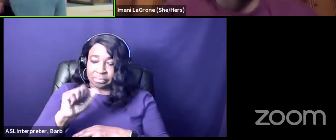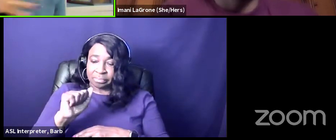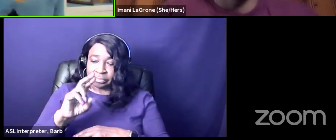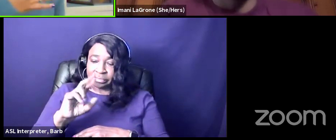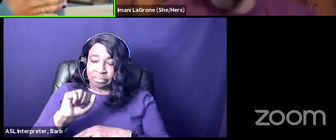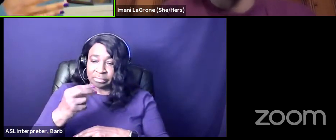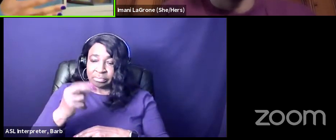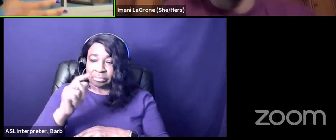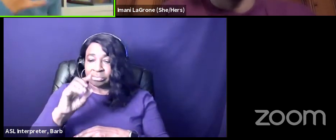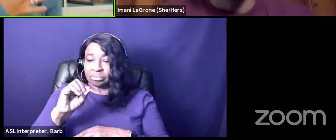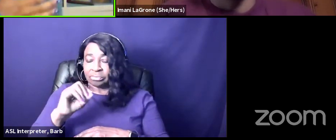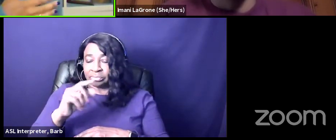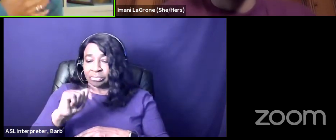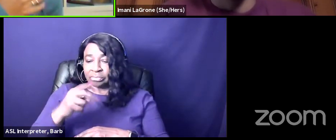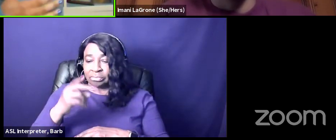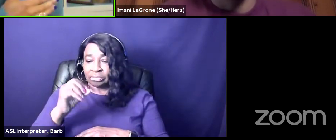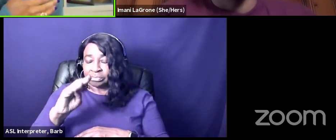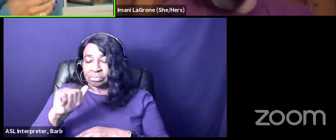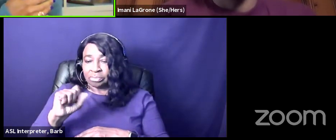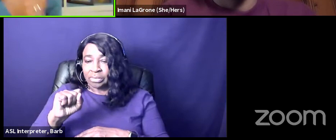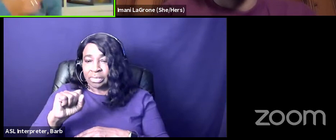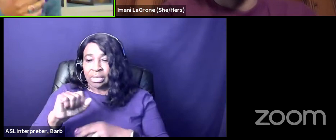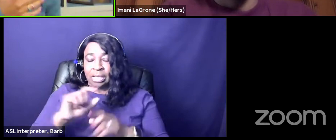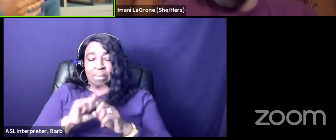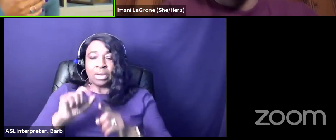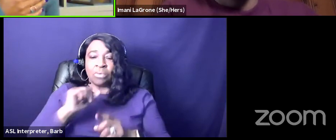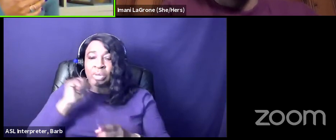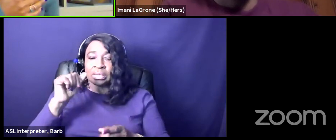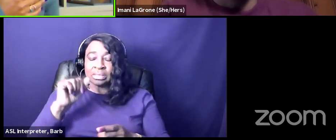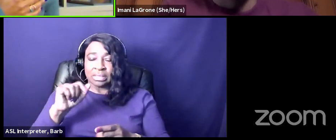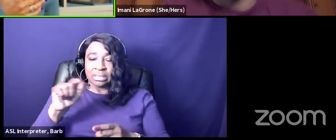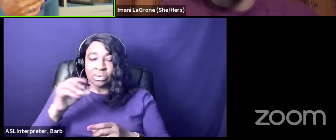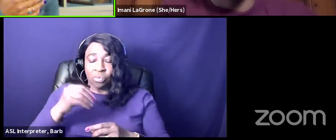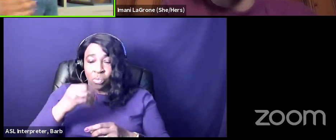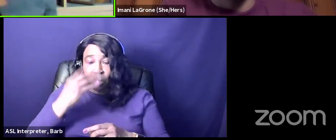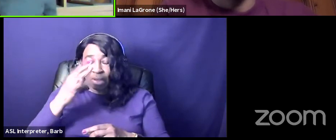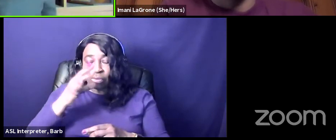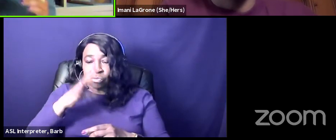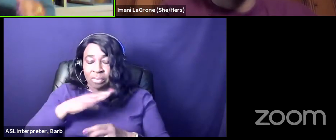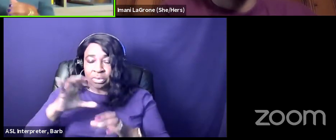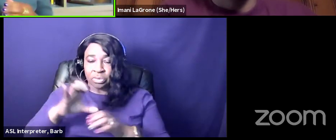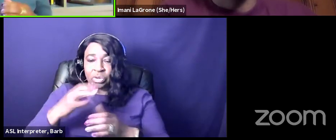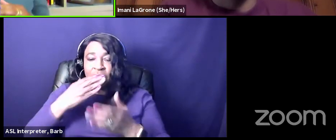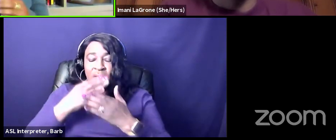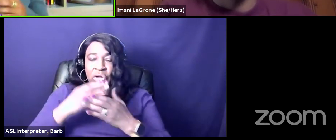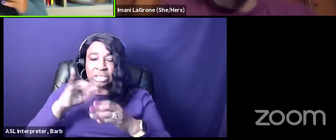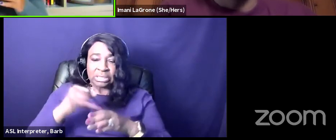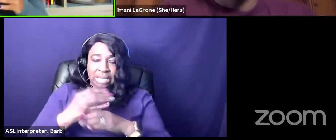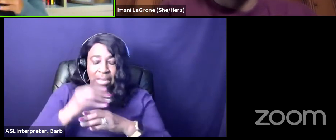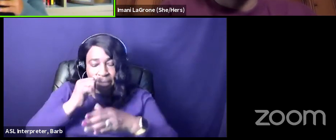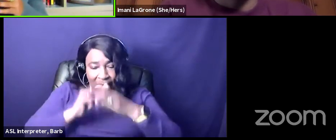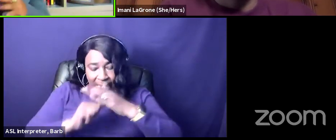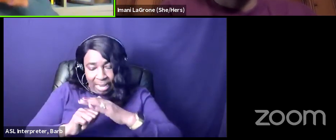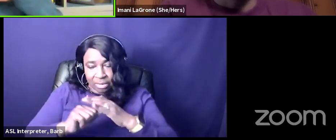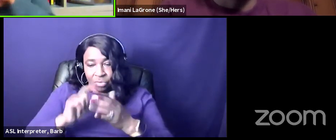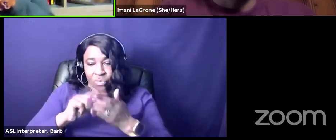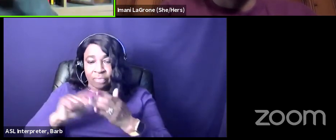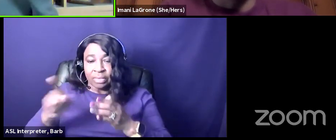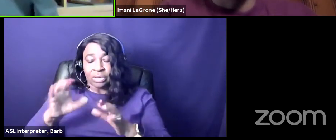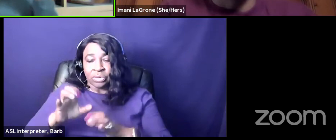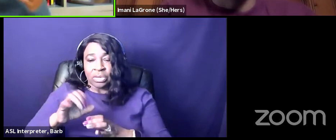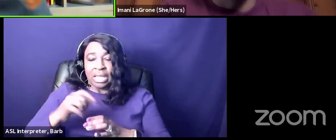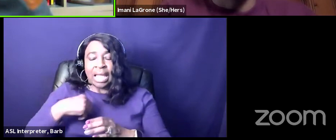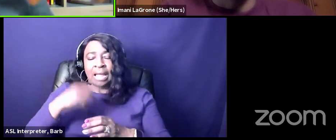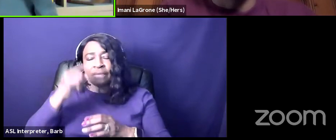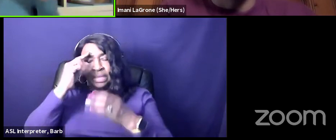so and but white women do a really really good job of upholding patriarchy but i think it's really important to remember the